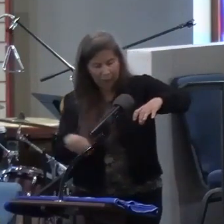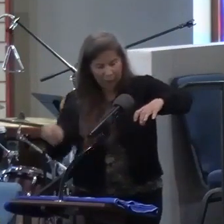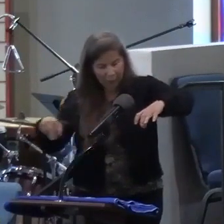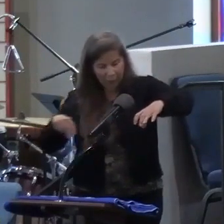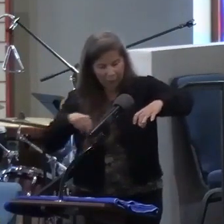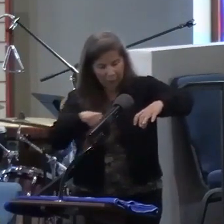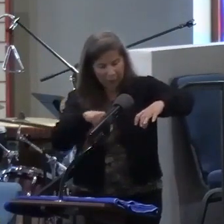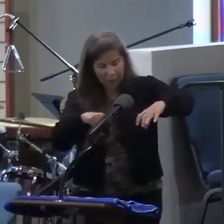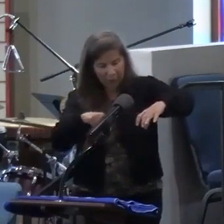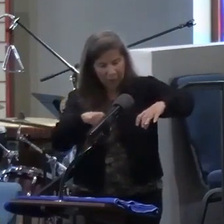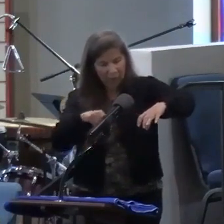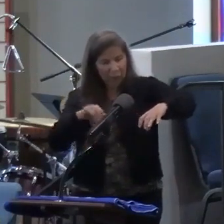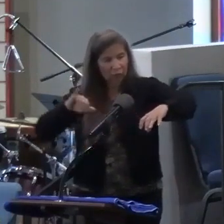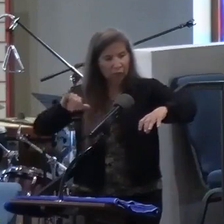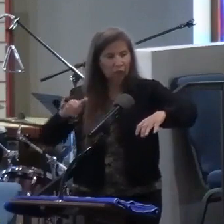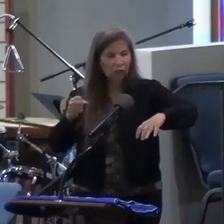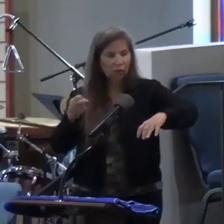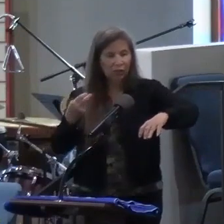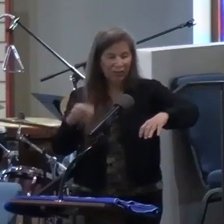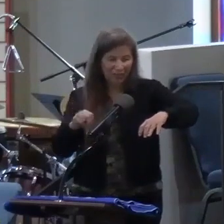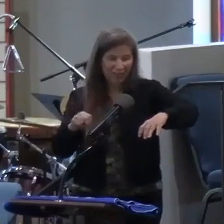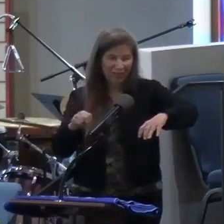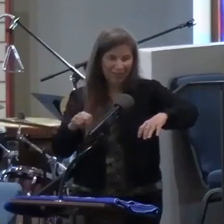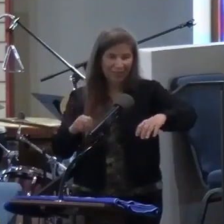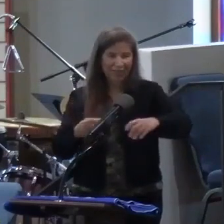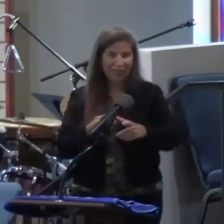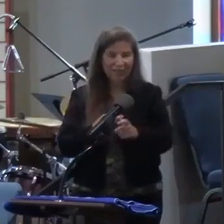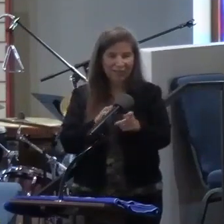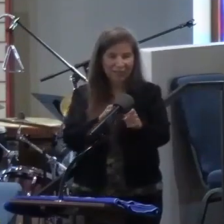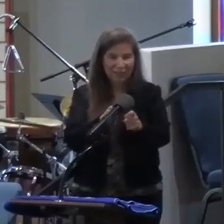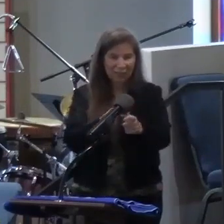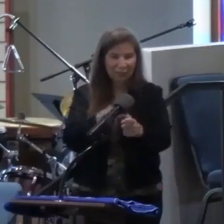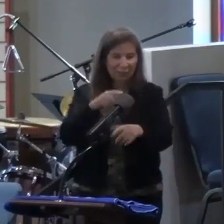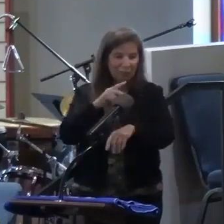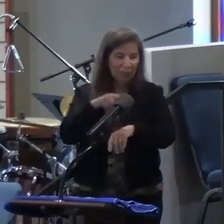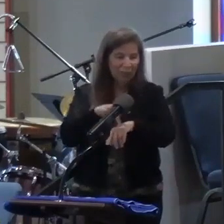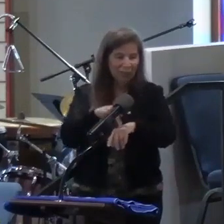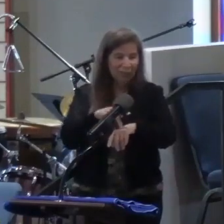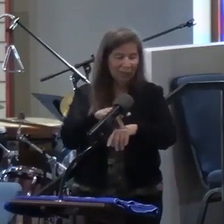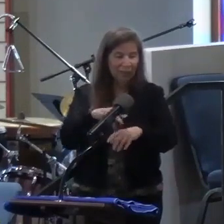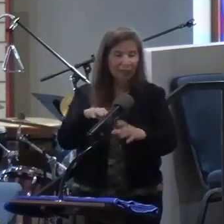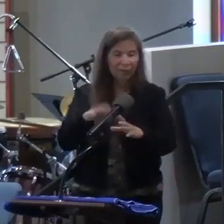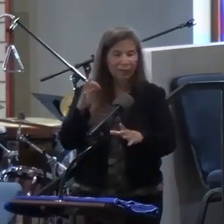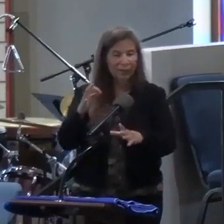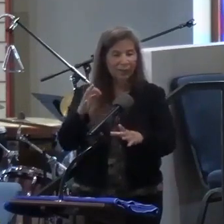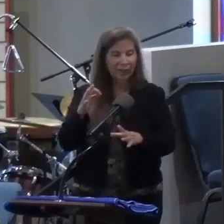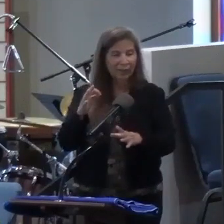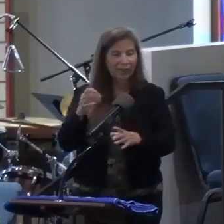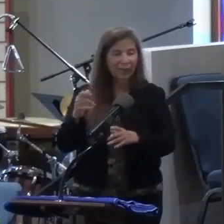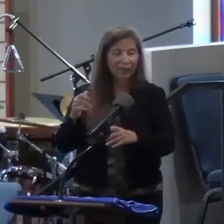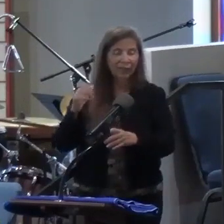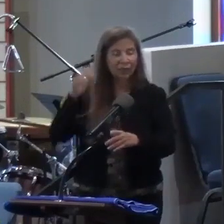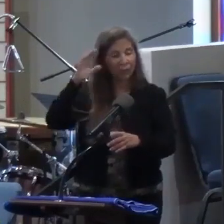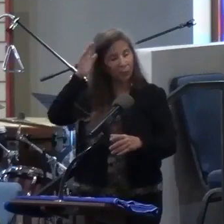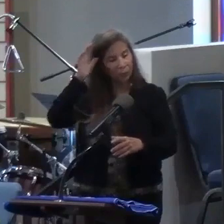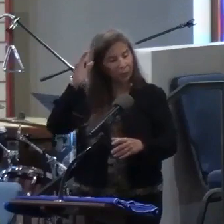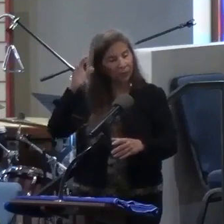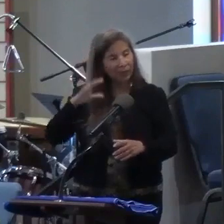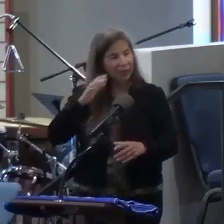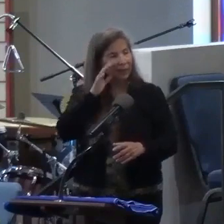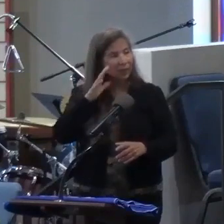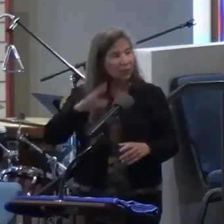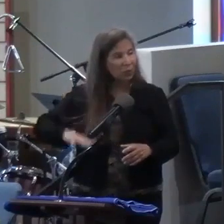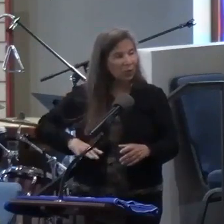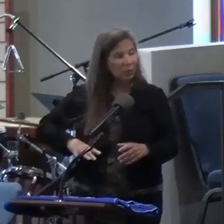how John made sure to write that he wrote fast, ran faster than Peter, and they went to the tomb, and we found out others followed behind them, and they were all there. It was the empty